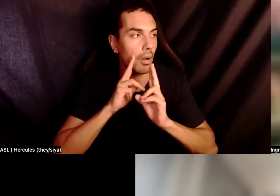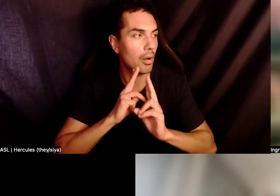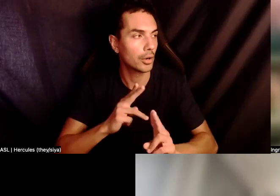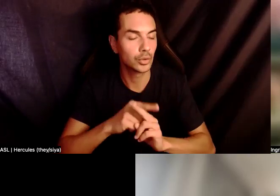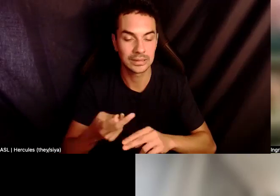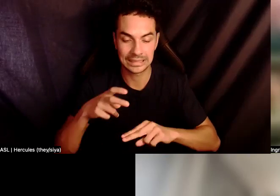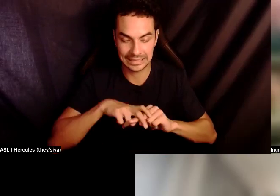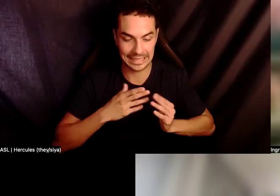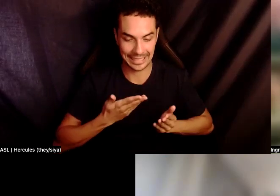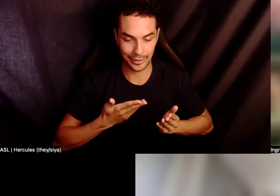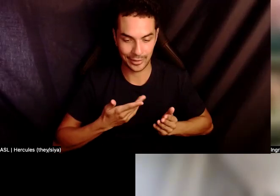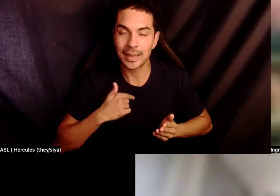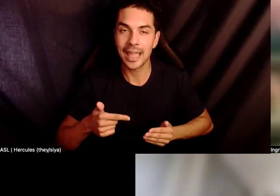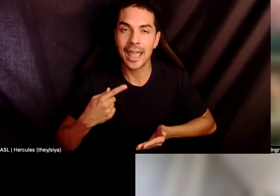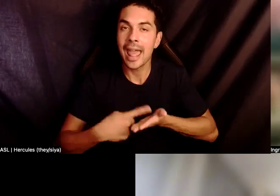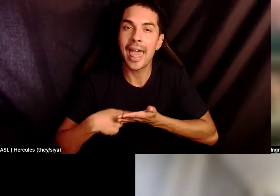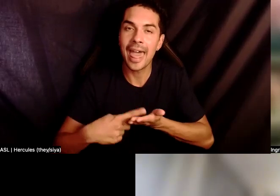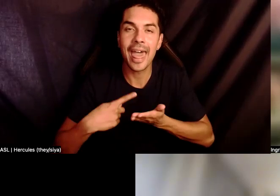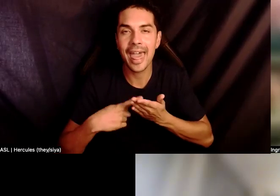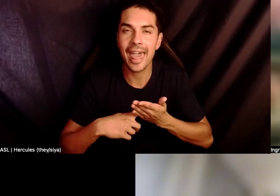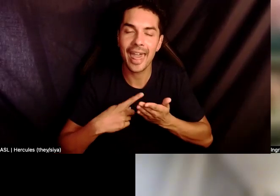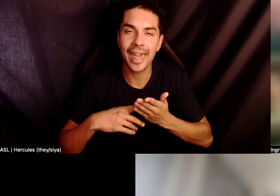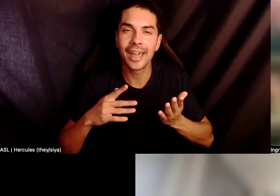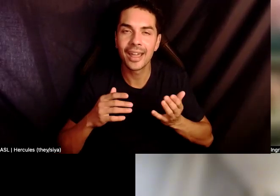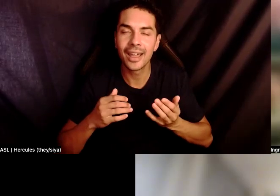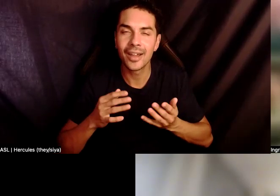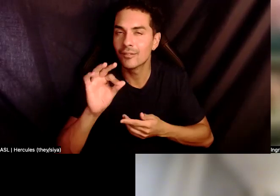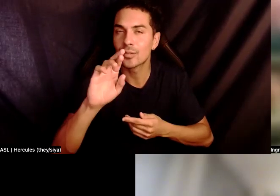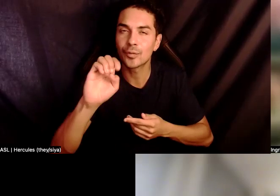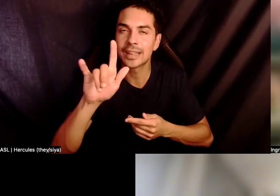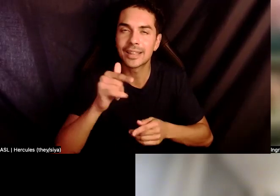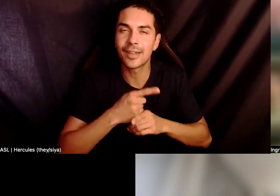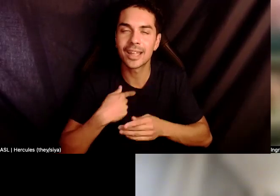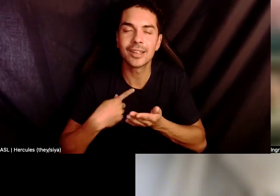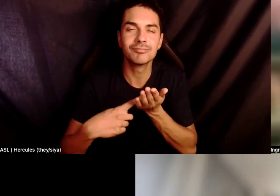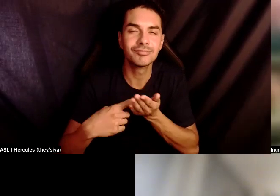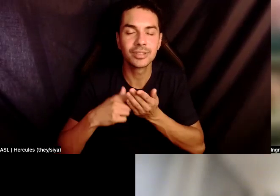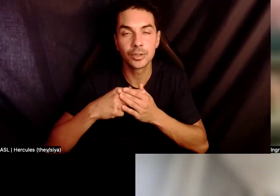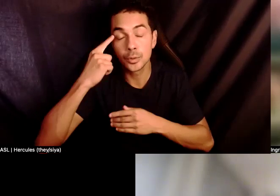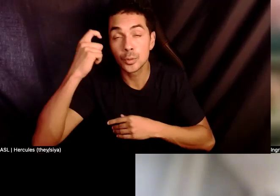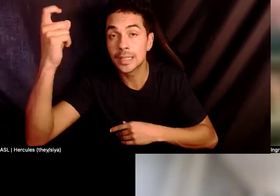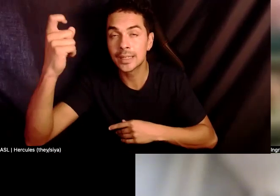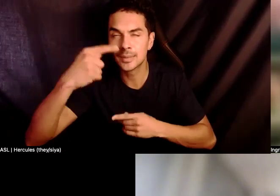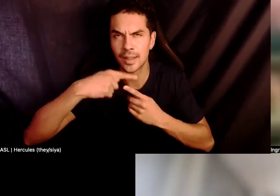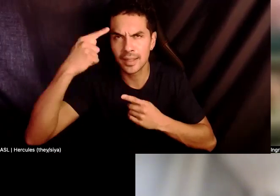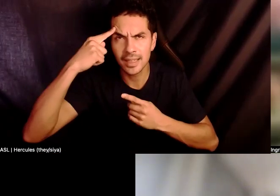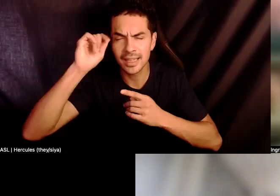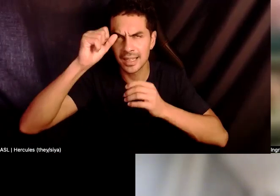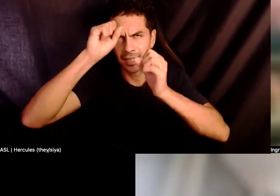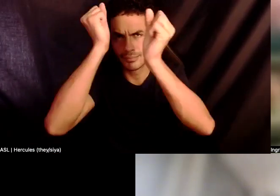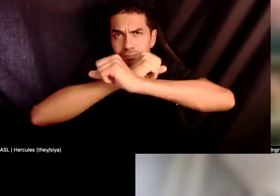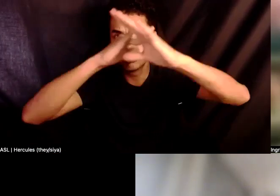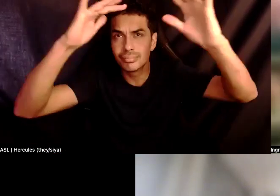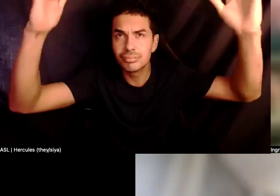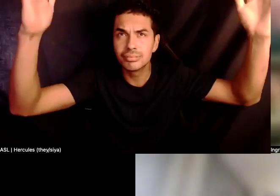about these things so freely, right. To be able to dream and to think expansively about maybe